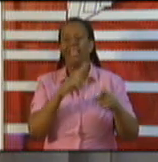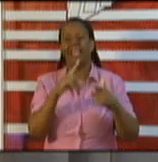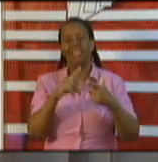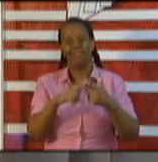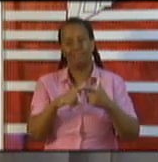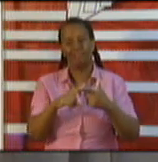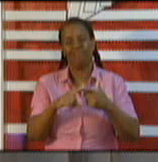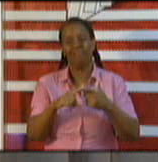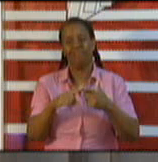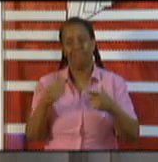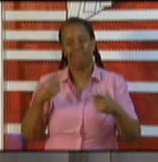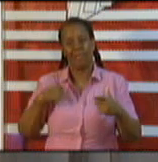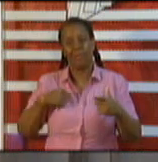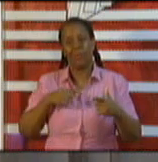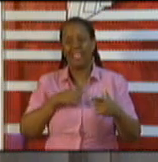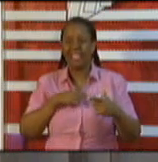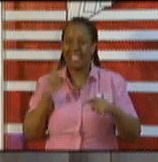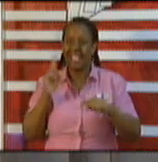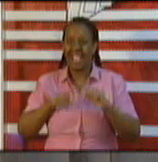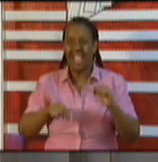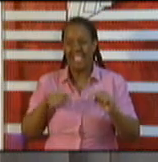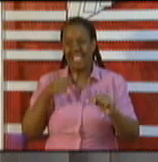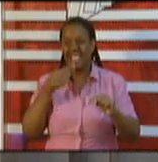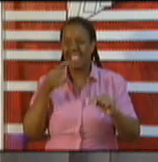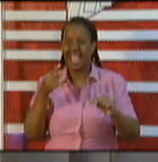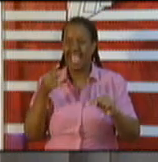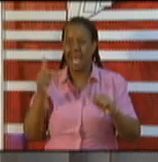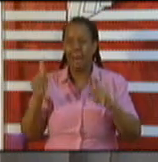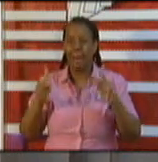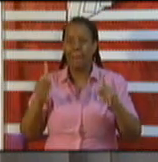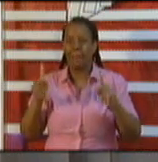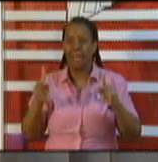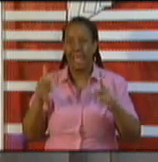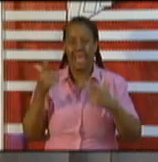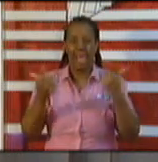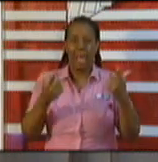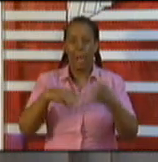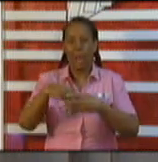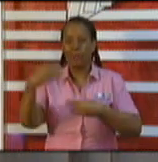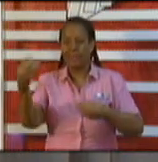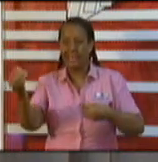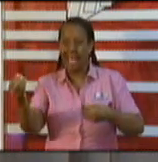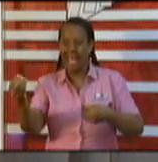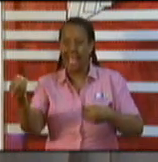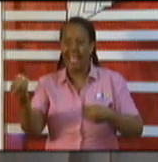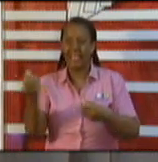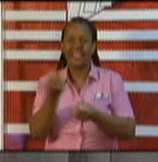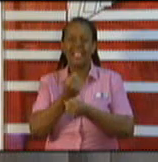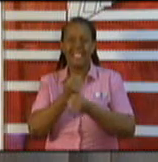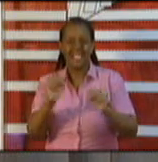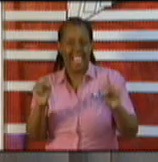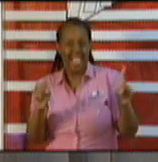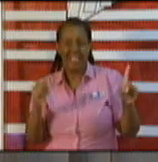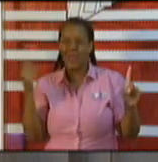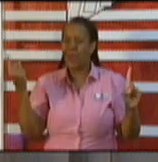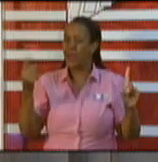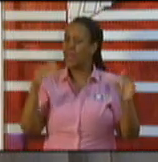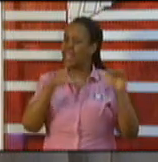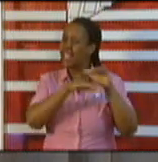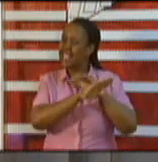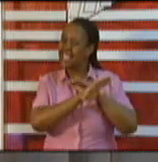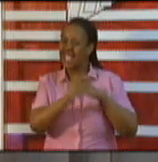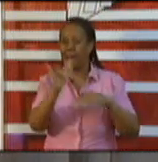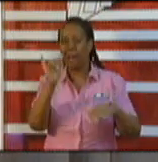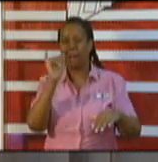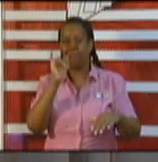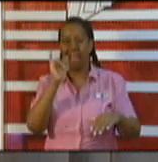simply say well the persons are outside on the pavement and you have no control if they are coming into the bars to get their beverages and then going out which is